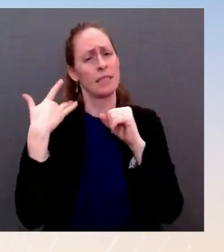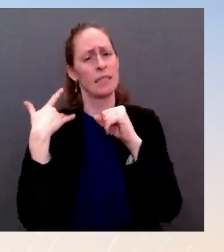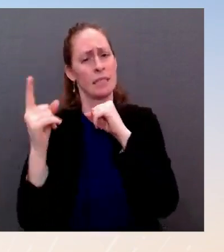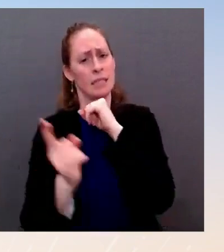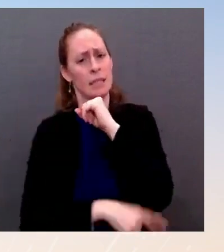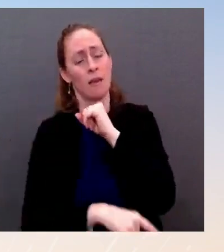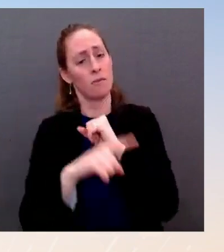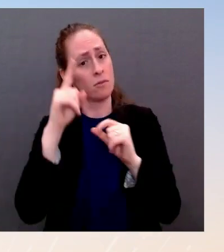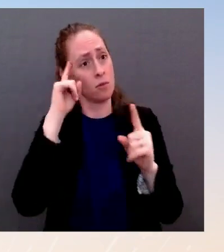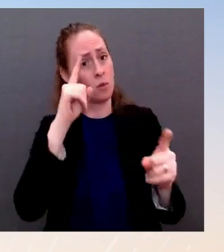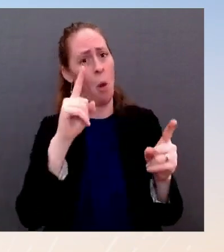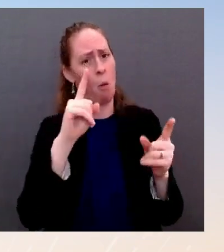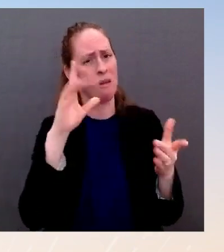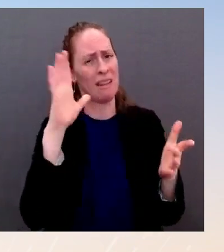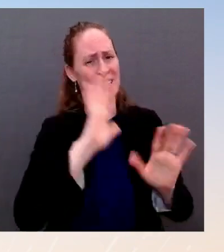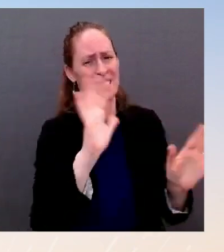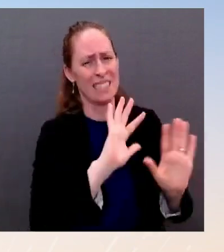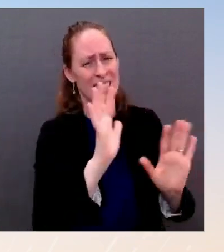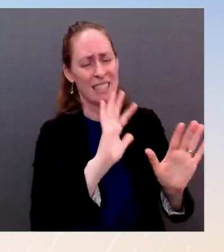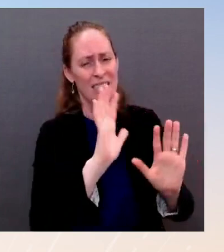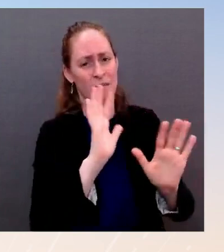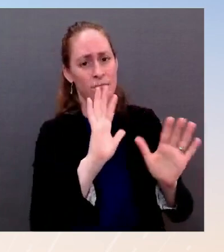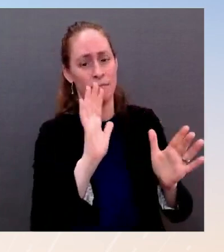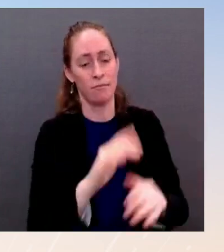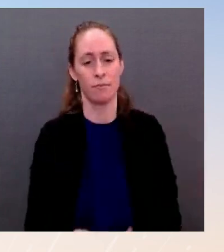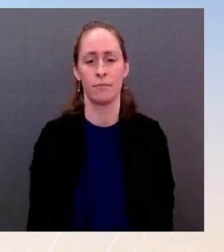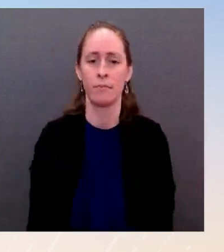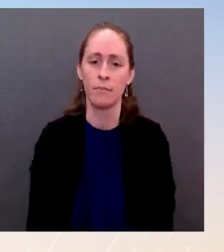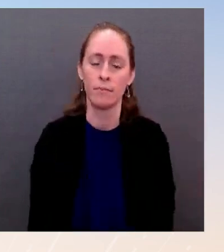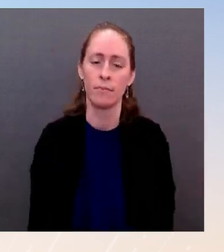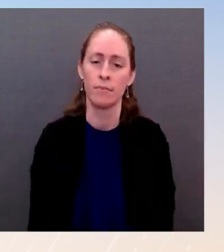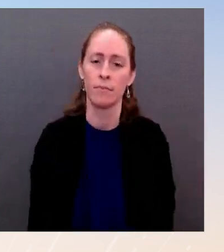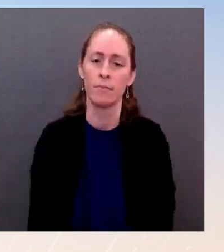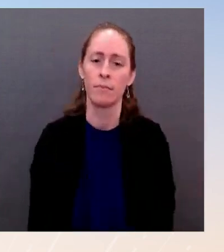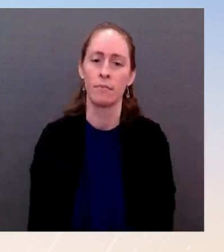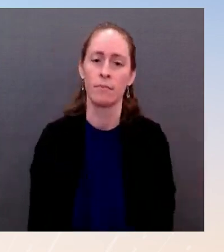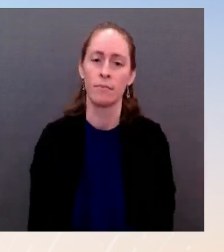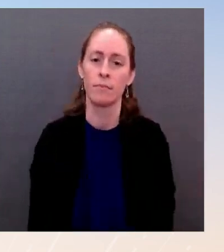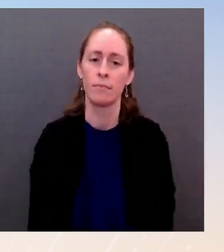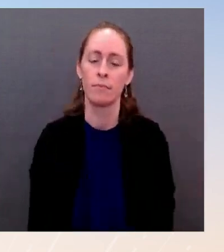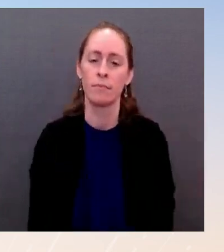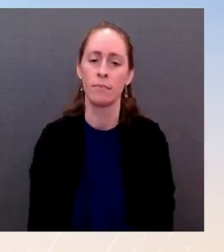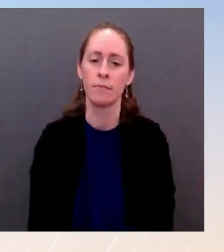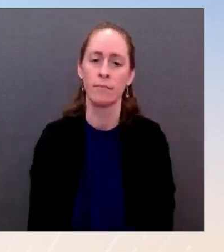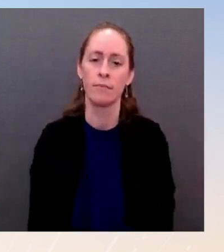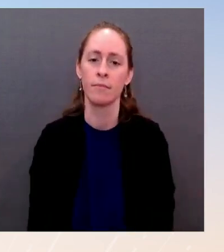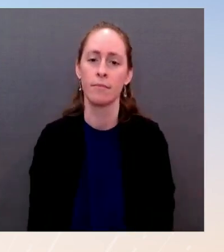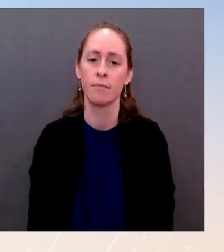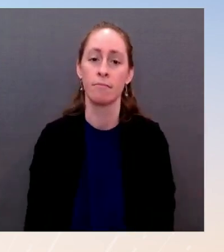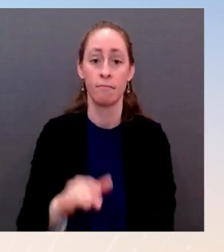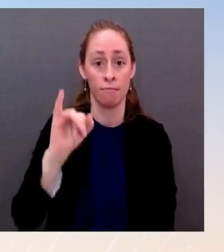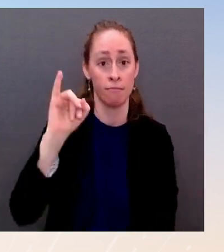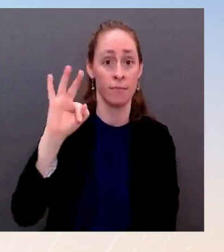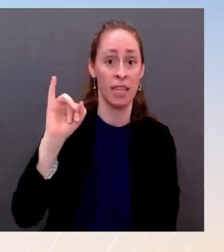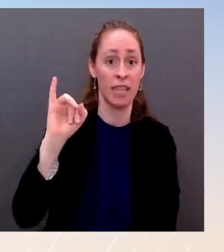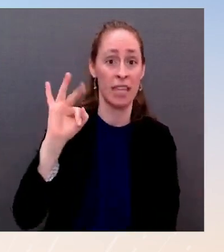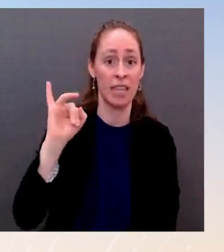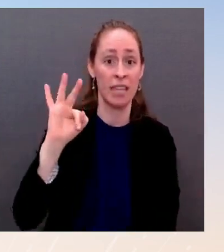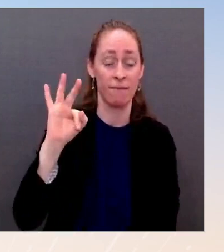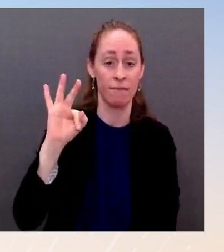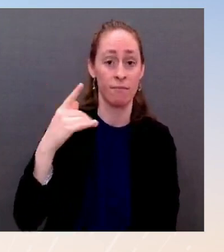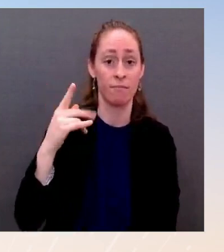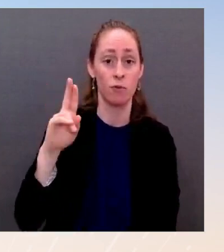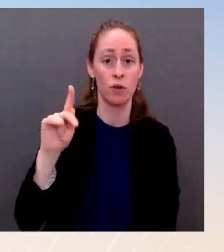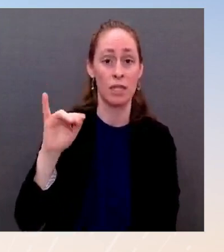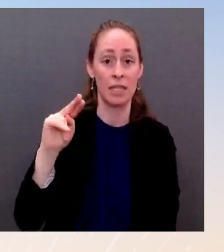be set up in a way where, if Putin moves, then the costs are imposed. We believe that that is the right logic, both on its own